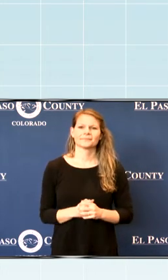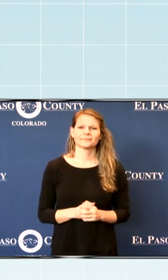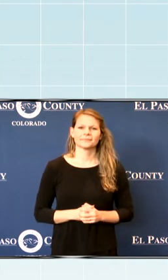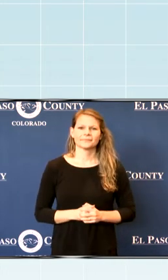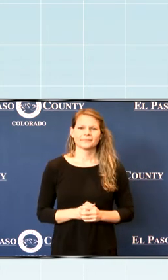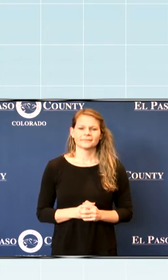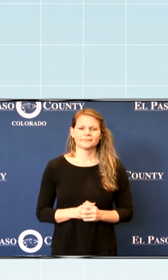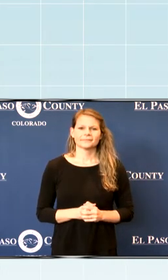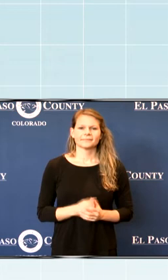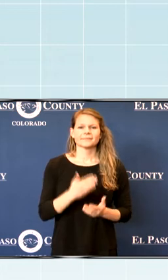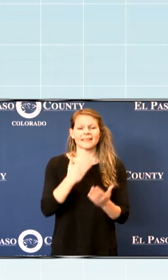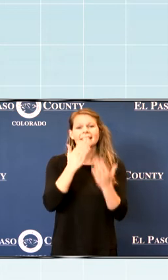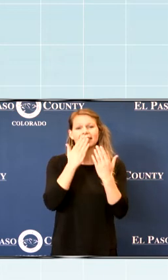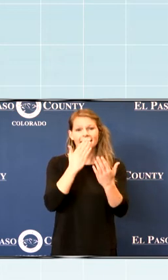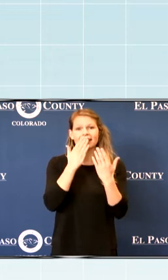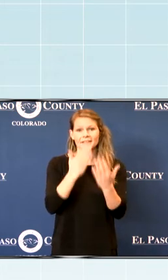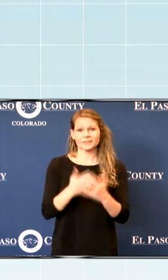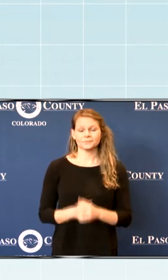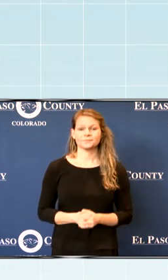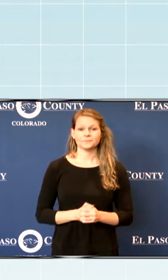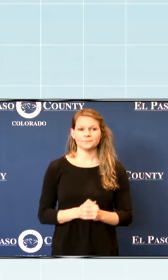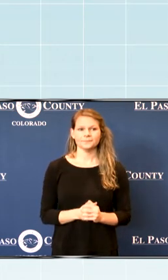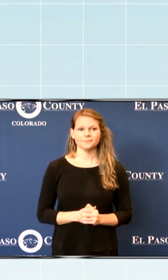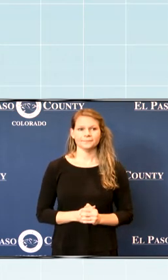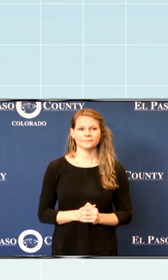Thank you to the work of those behind us.